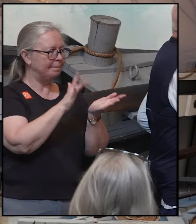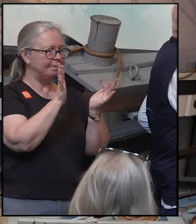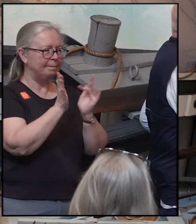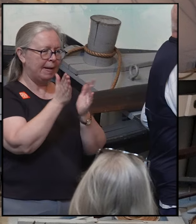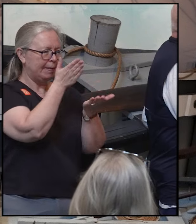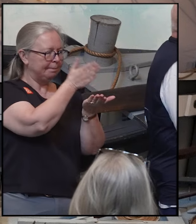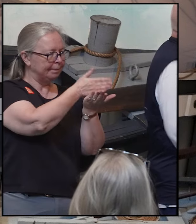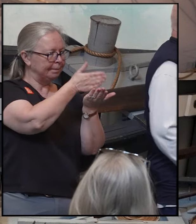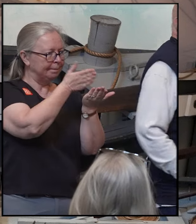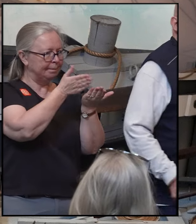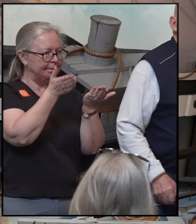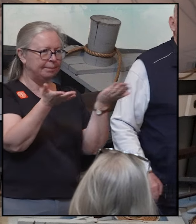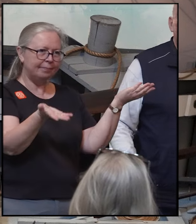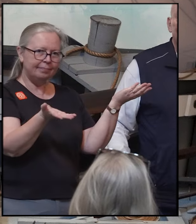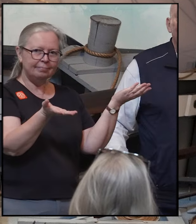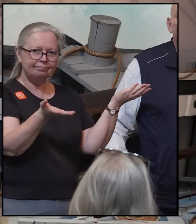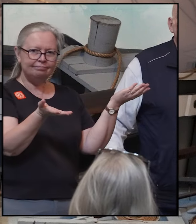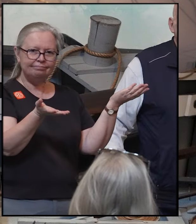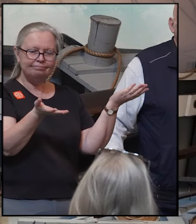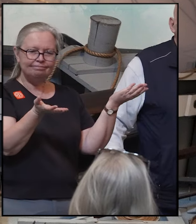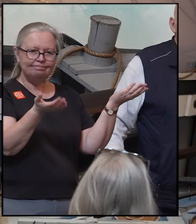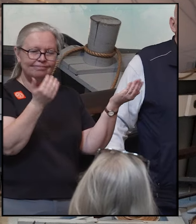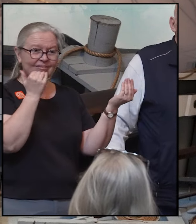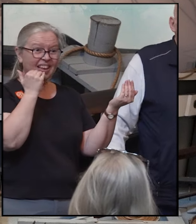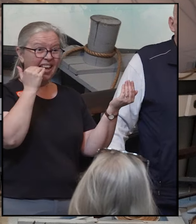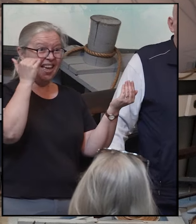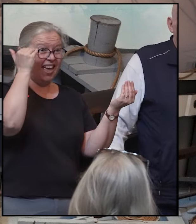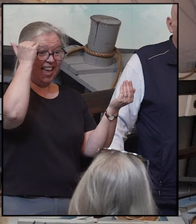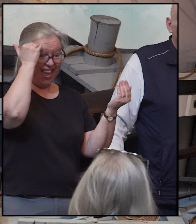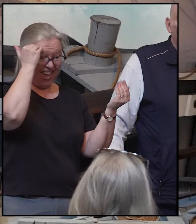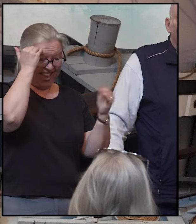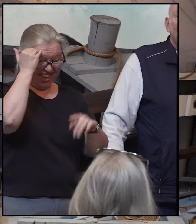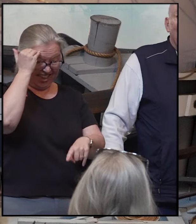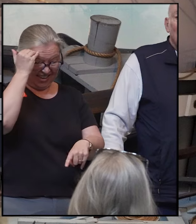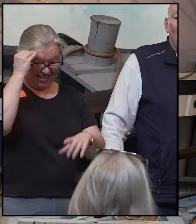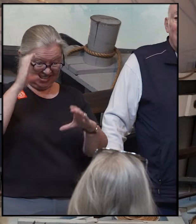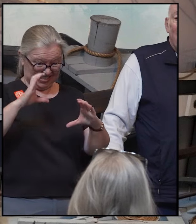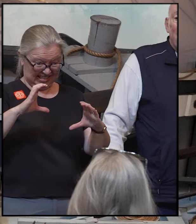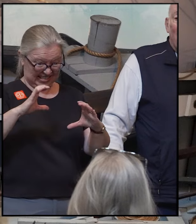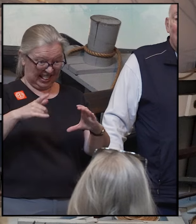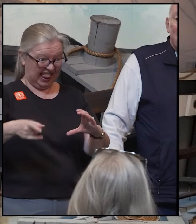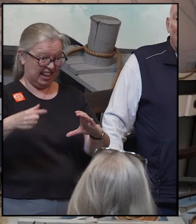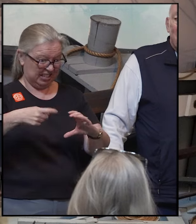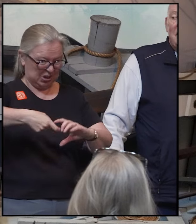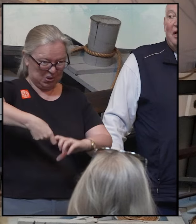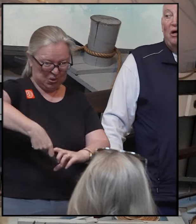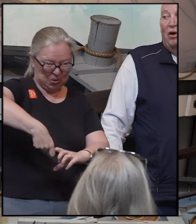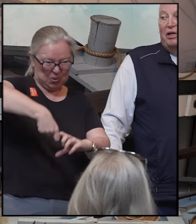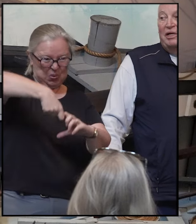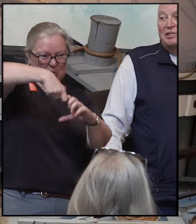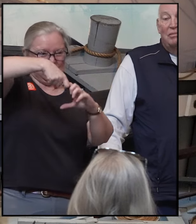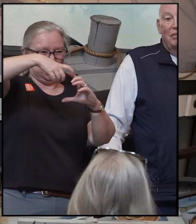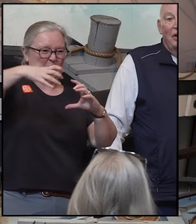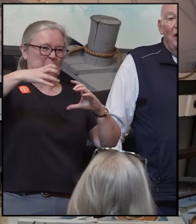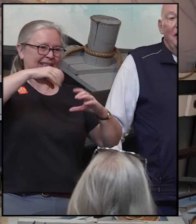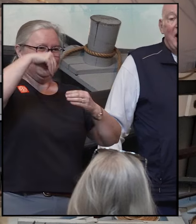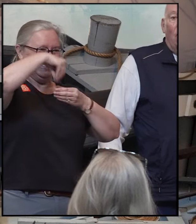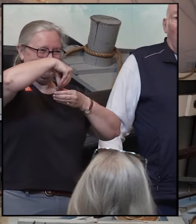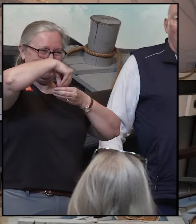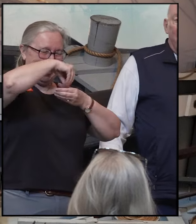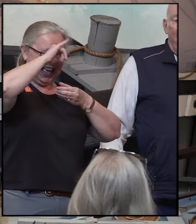The next thing we're going to do is bring up the head cavity of the whale. That's where that pure spurniceti oil is.